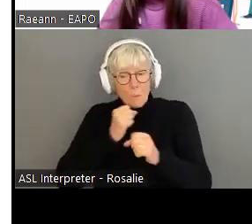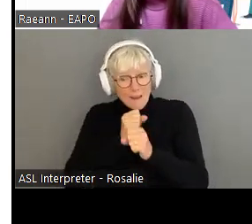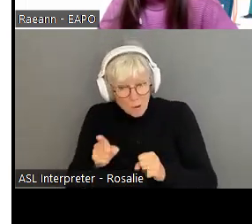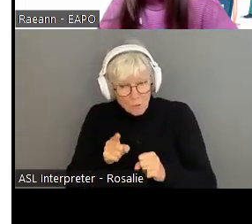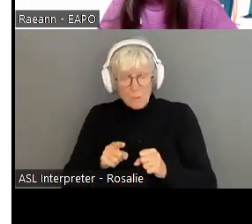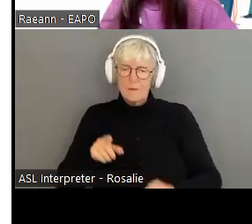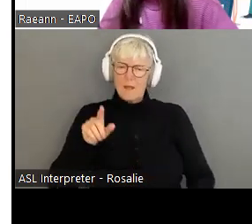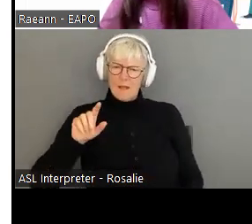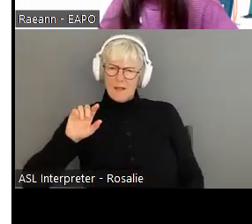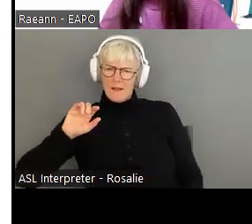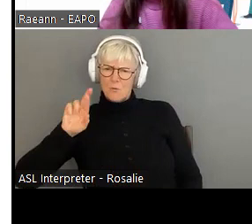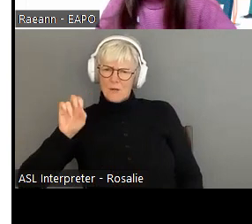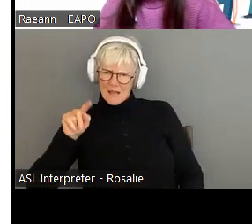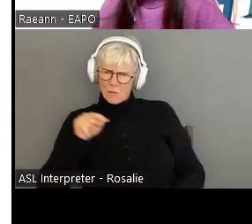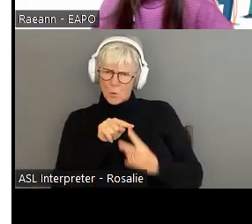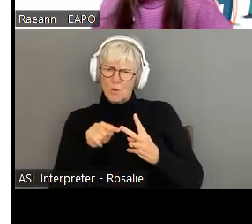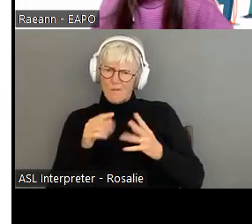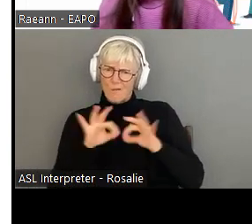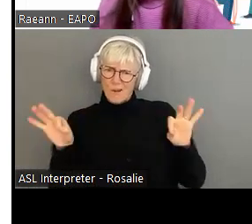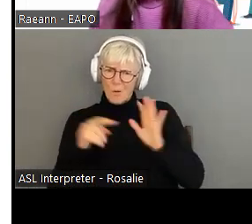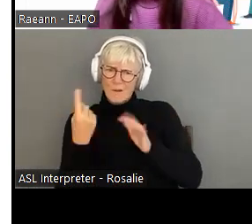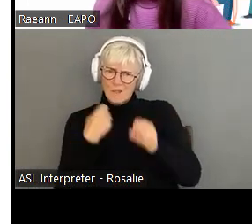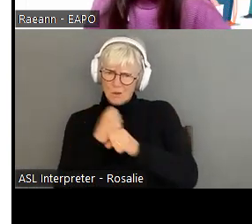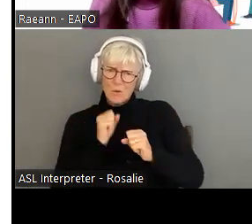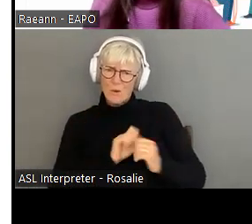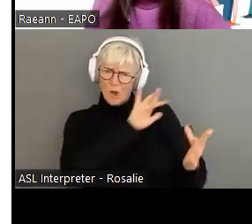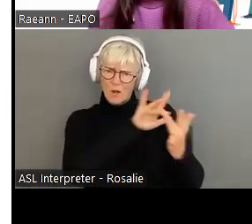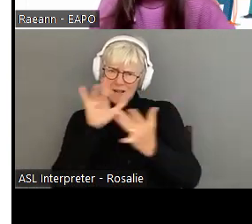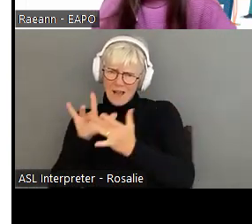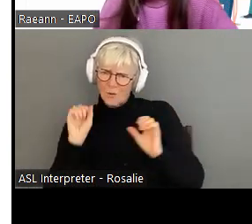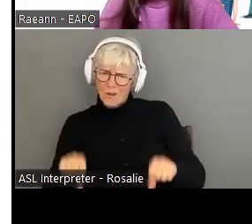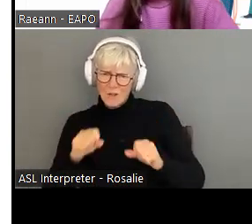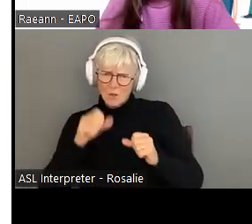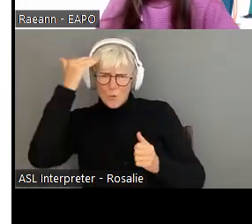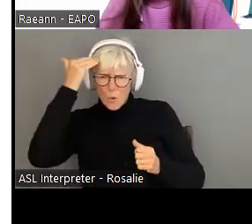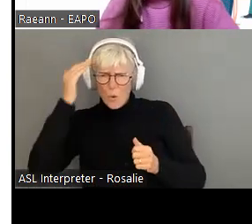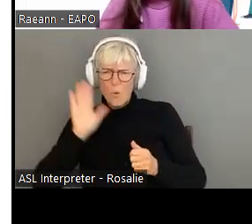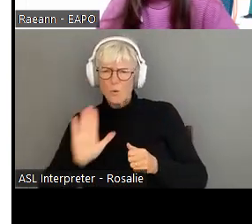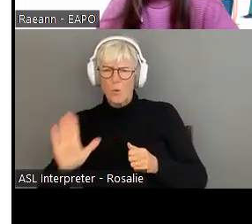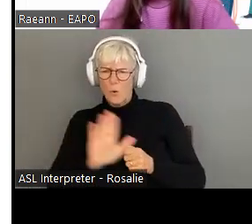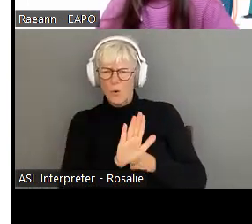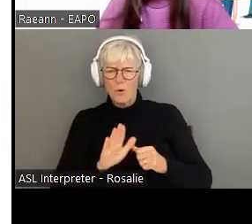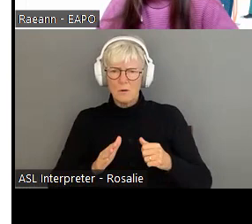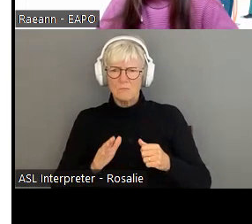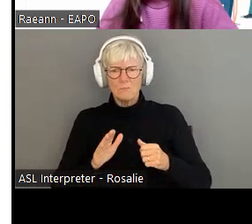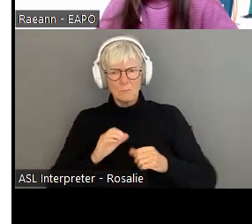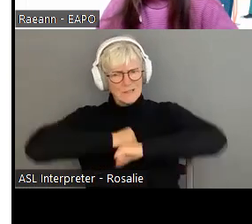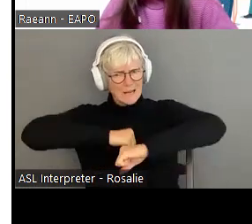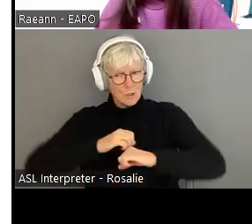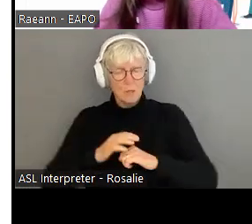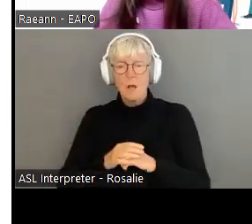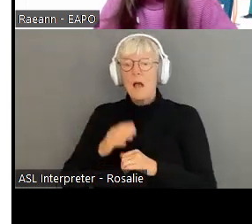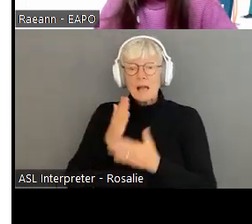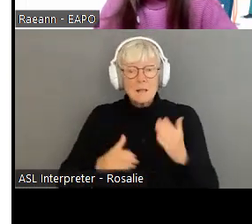Yep. So, you know, getting that, uh, you know, knowledge, I think sometimes some of the banks also have a credit